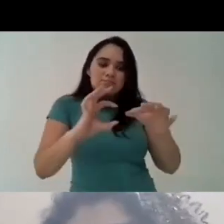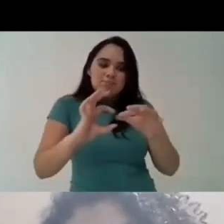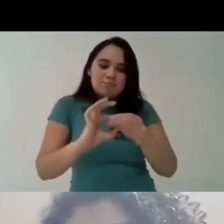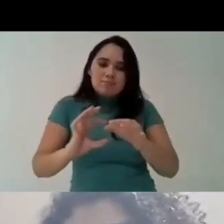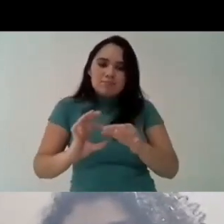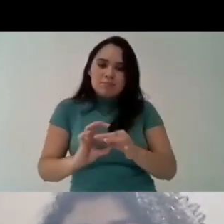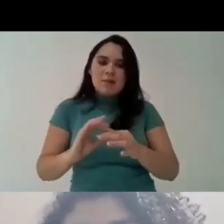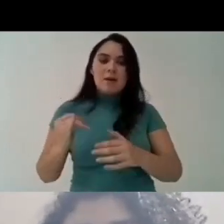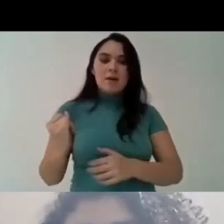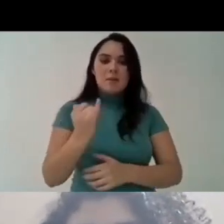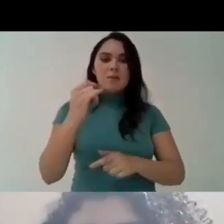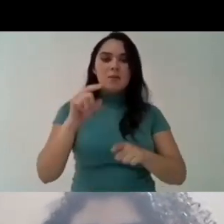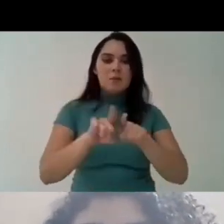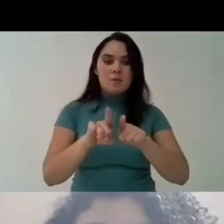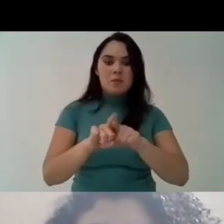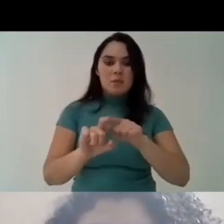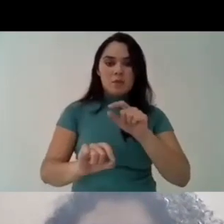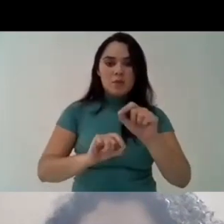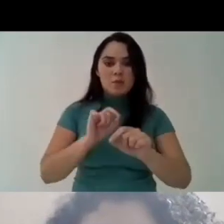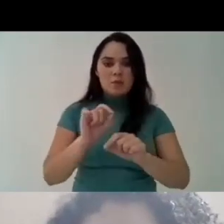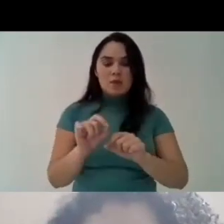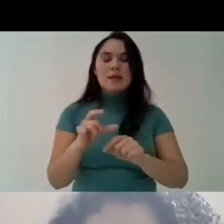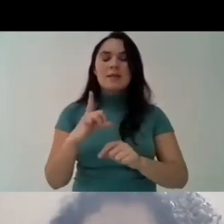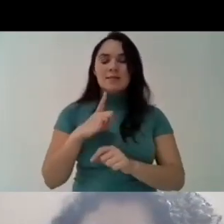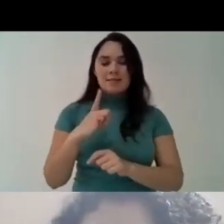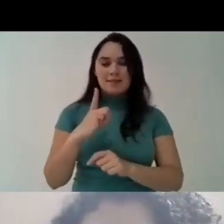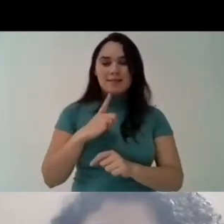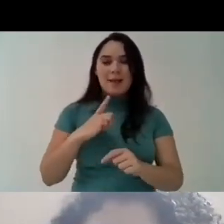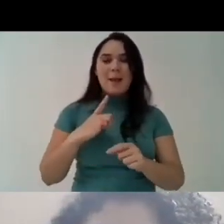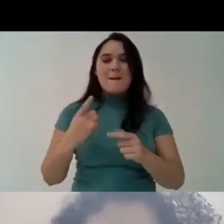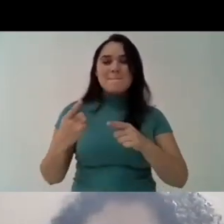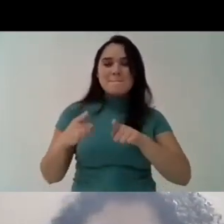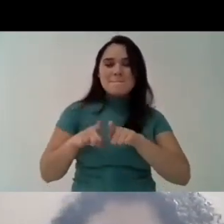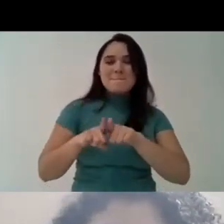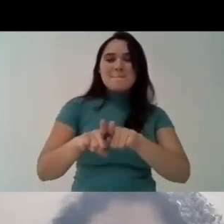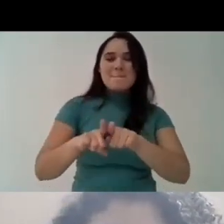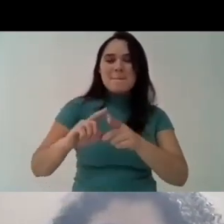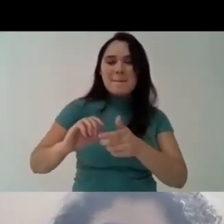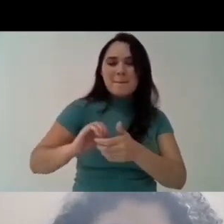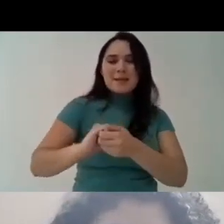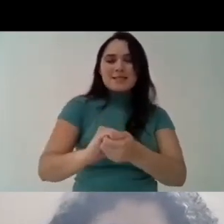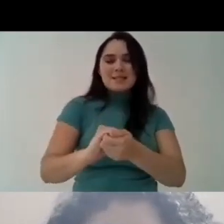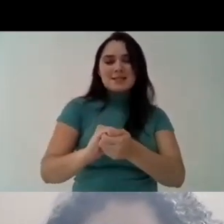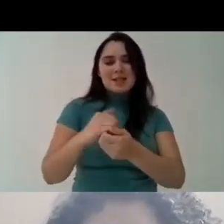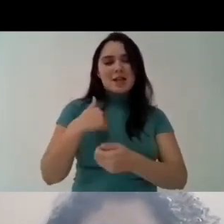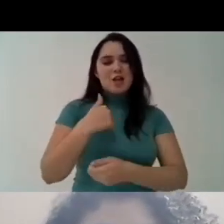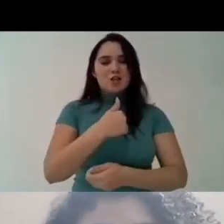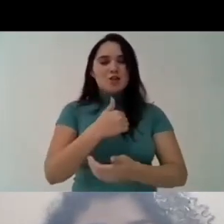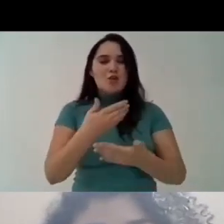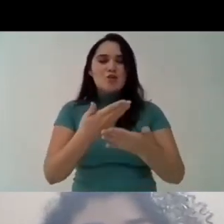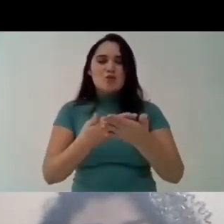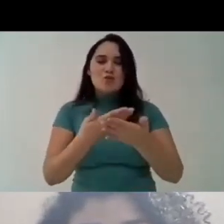with our own traditions and for us it's very important to have these partnerships